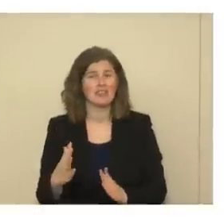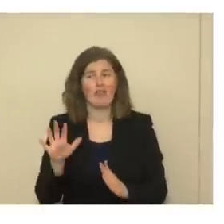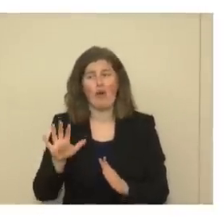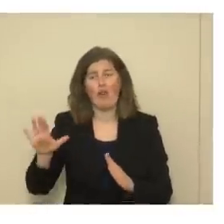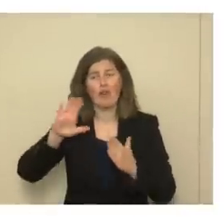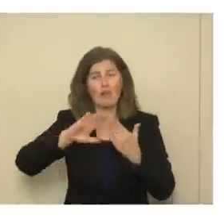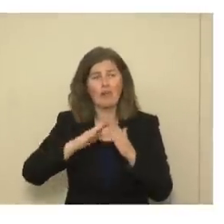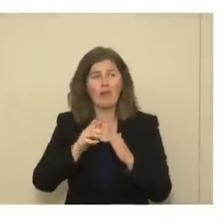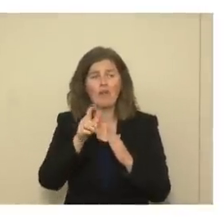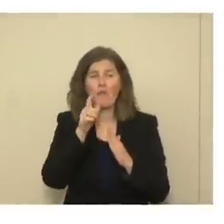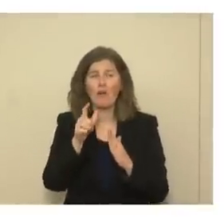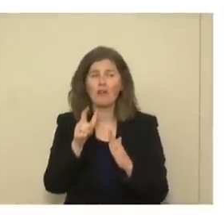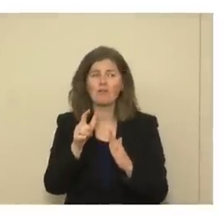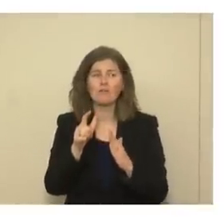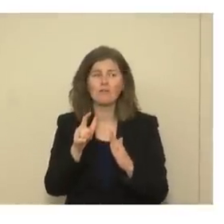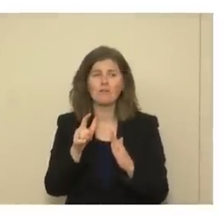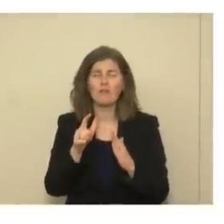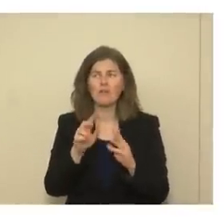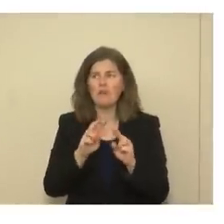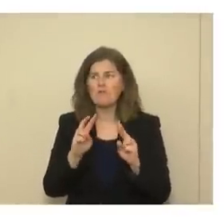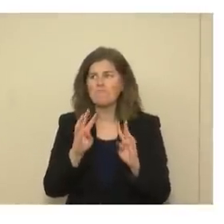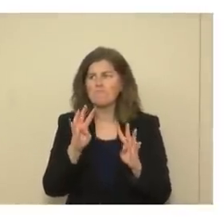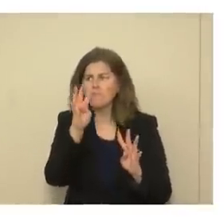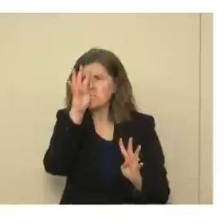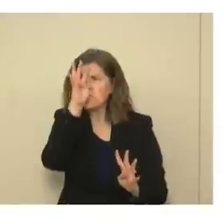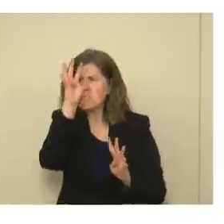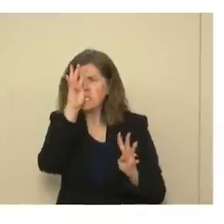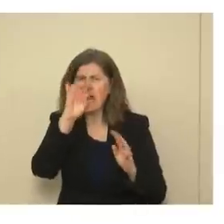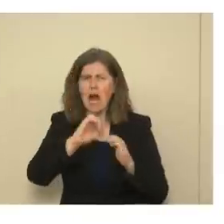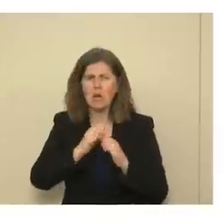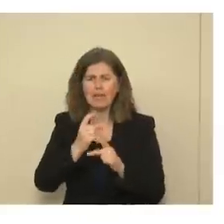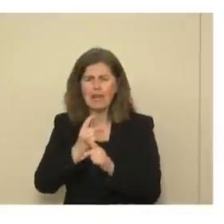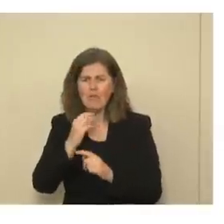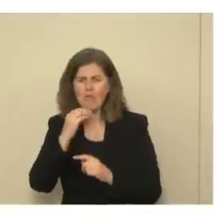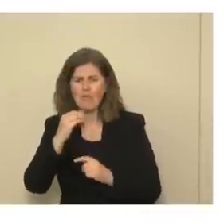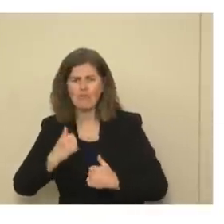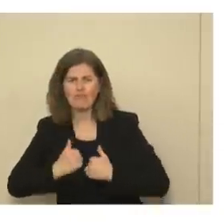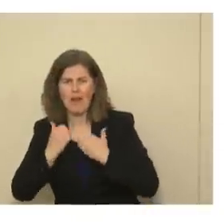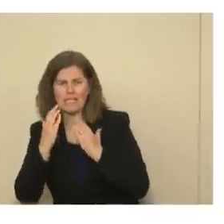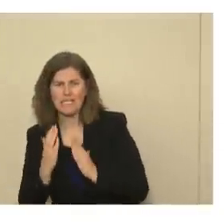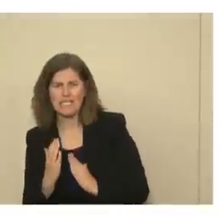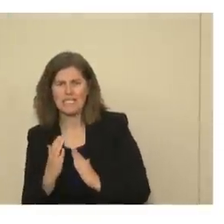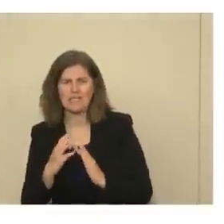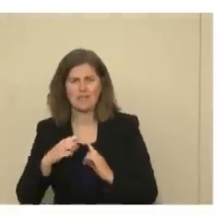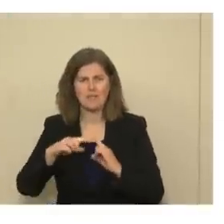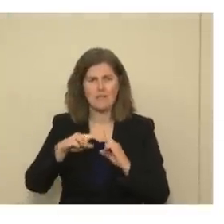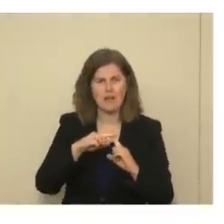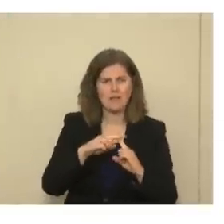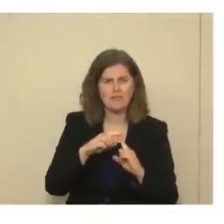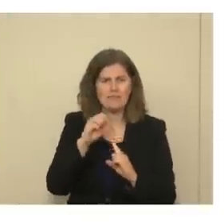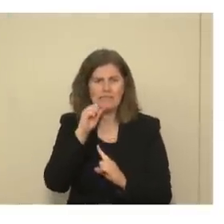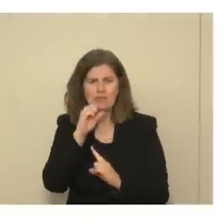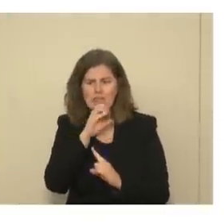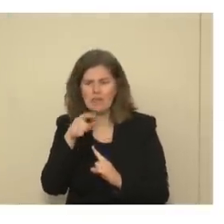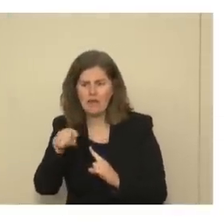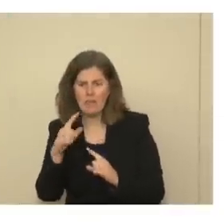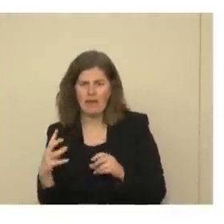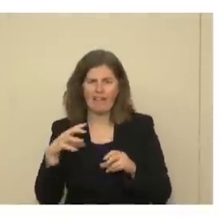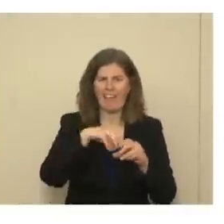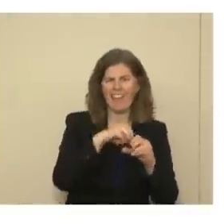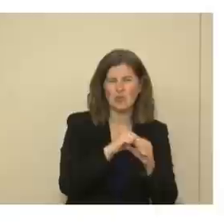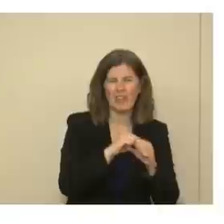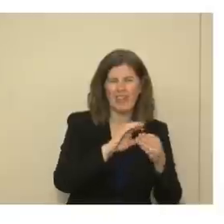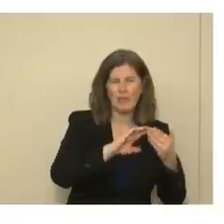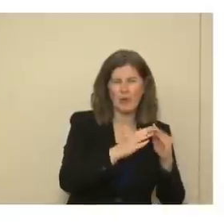community for being very creative on how to keep residents and elderly engaged in the community